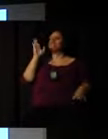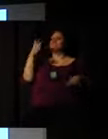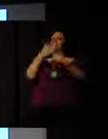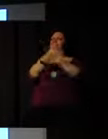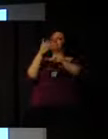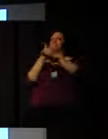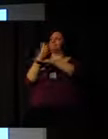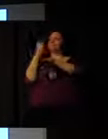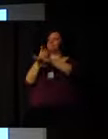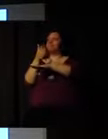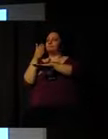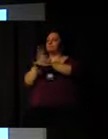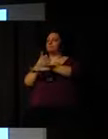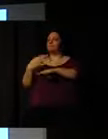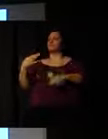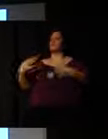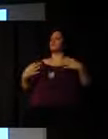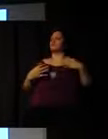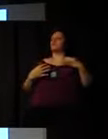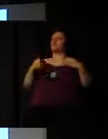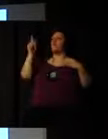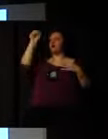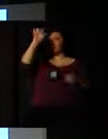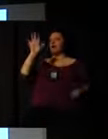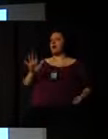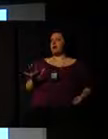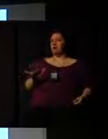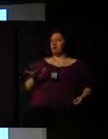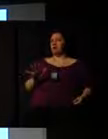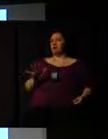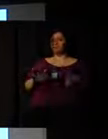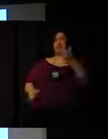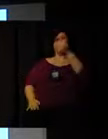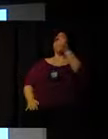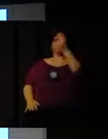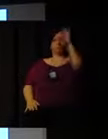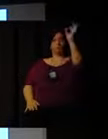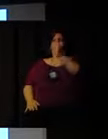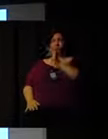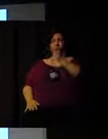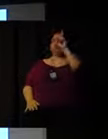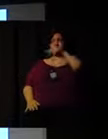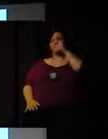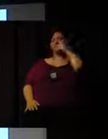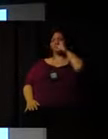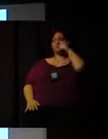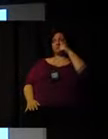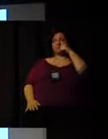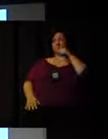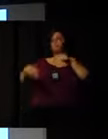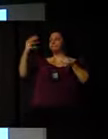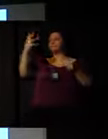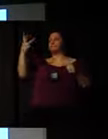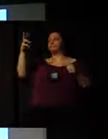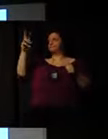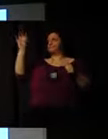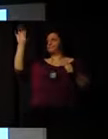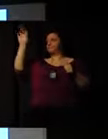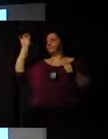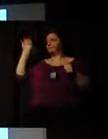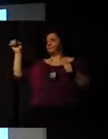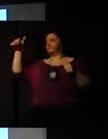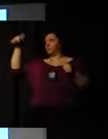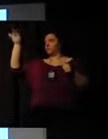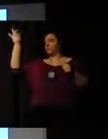Africa. 64.2% of the volunteers were women and 35.7% were men. So it